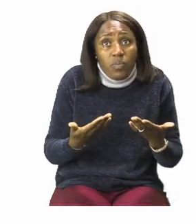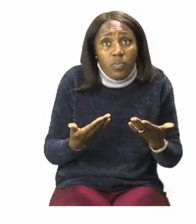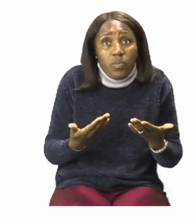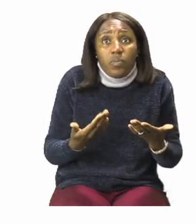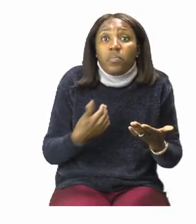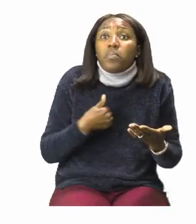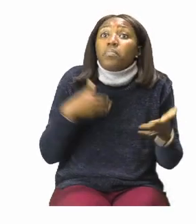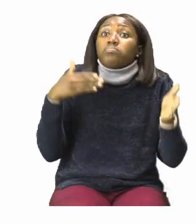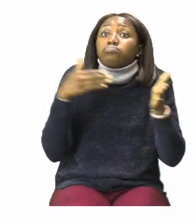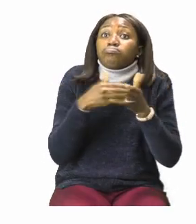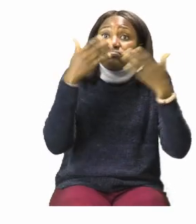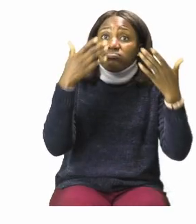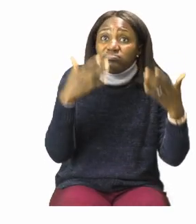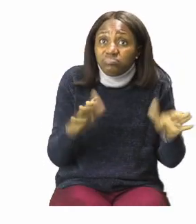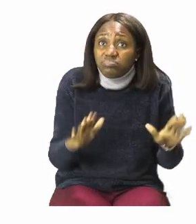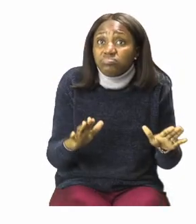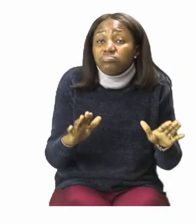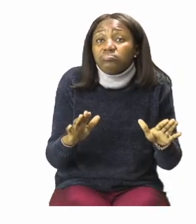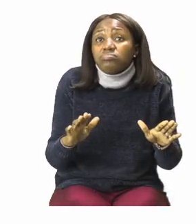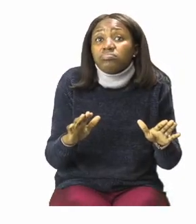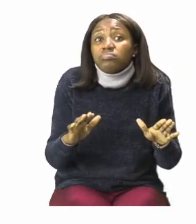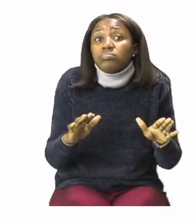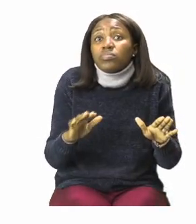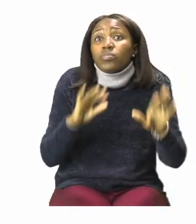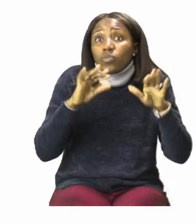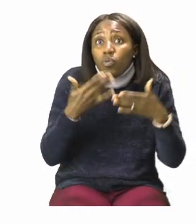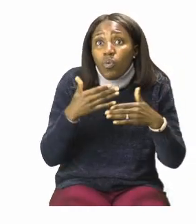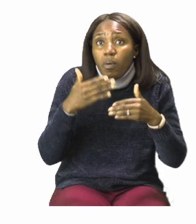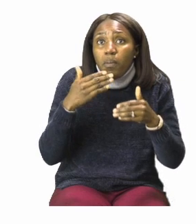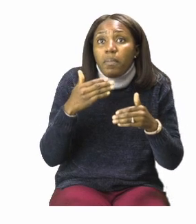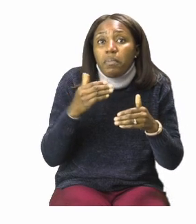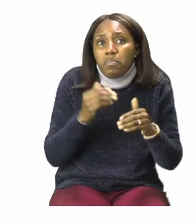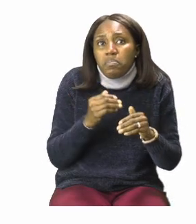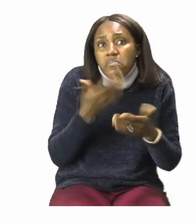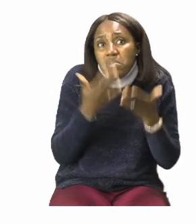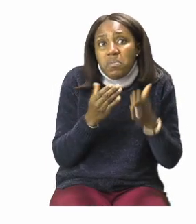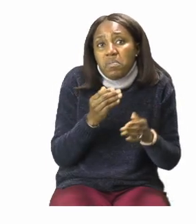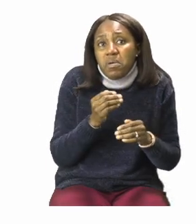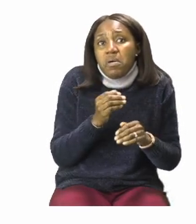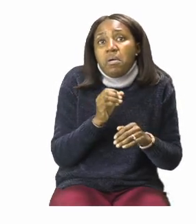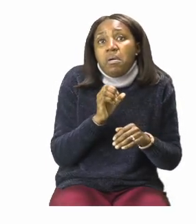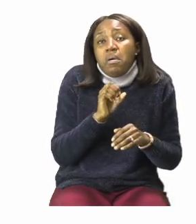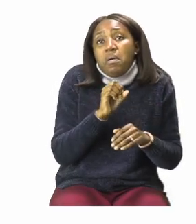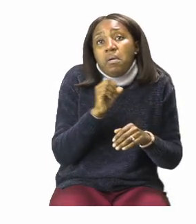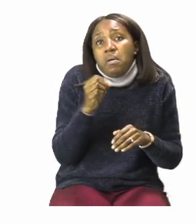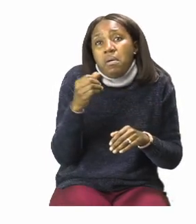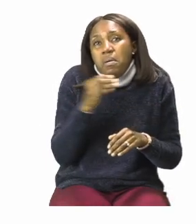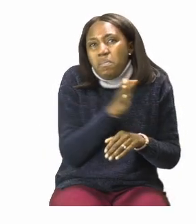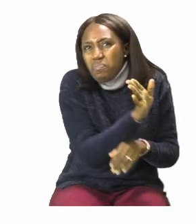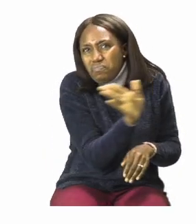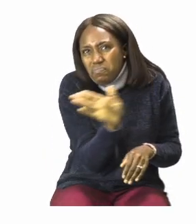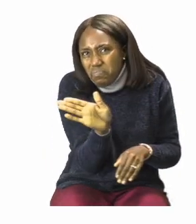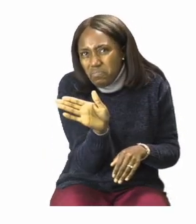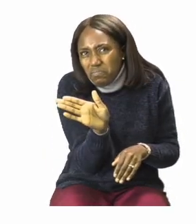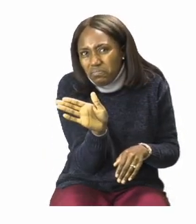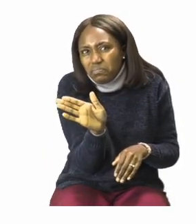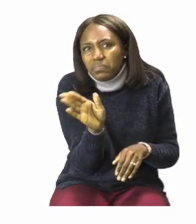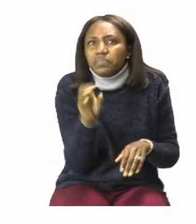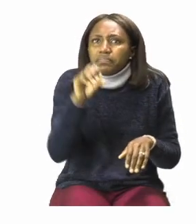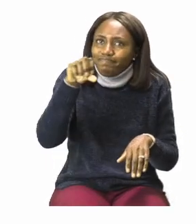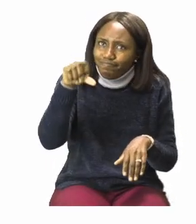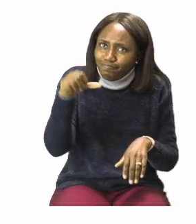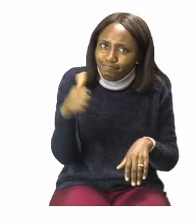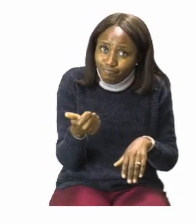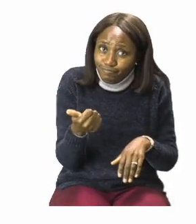stopped or he is about to turn right. Another signal for turning